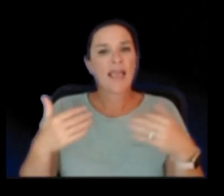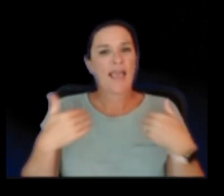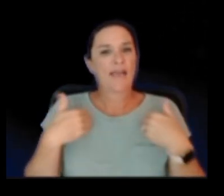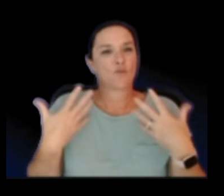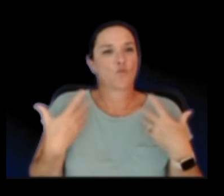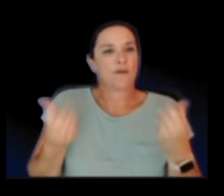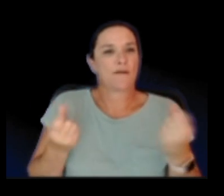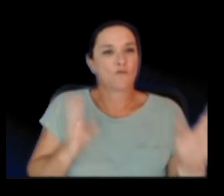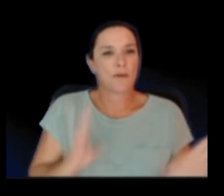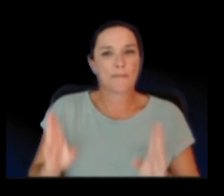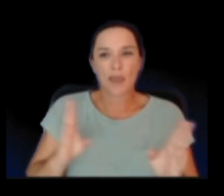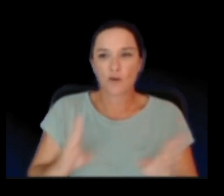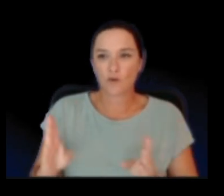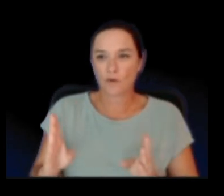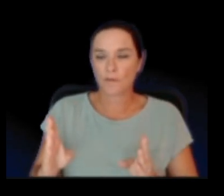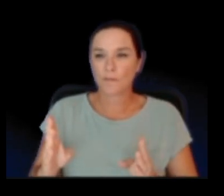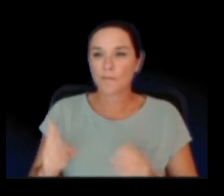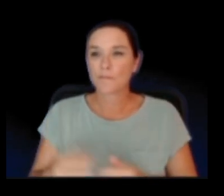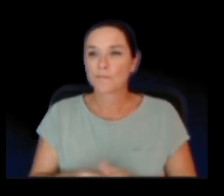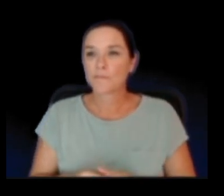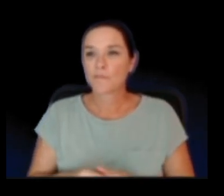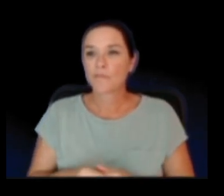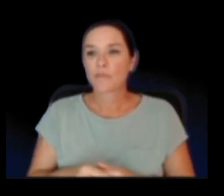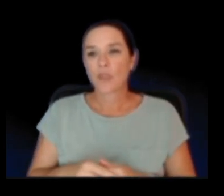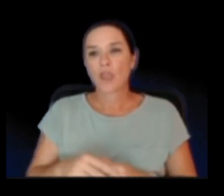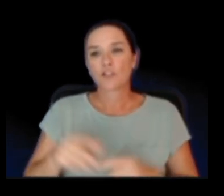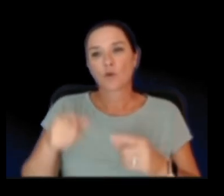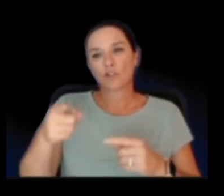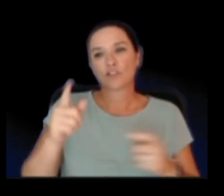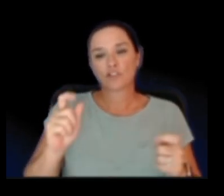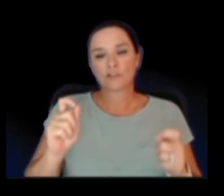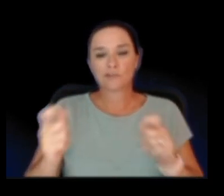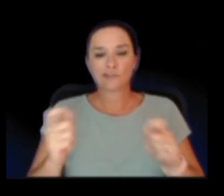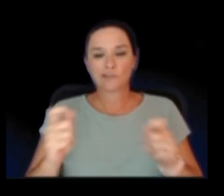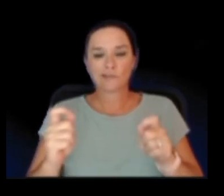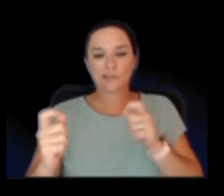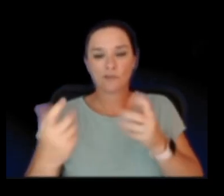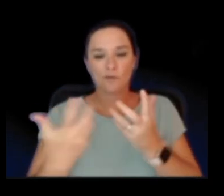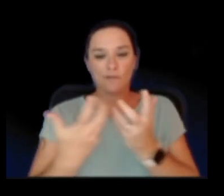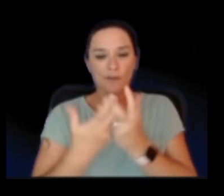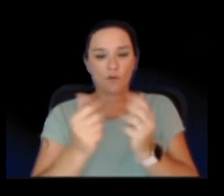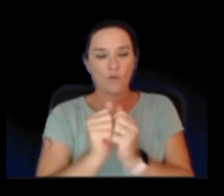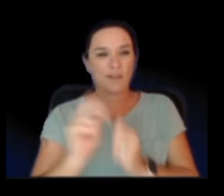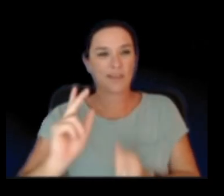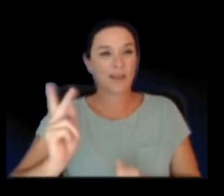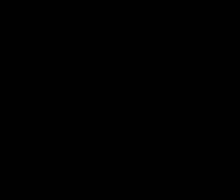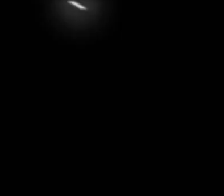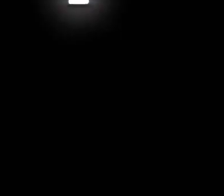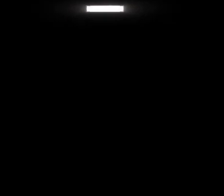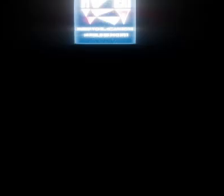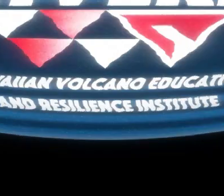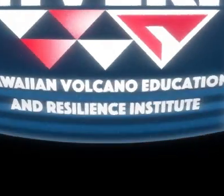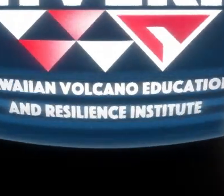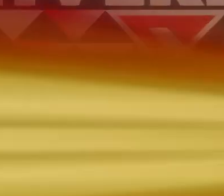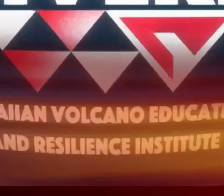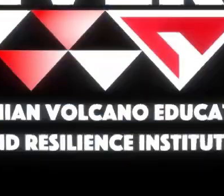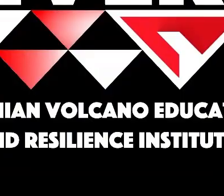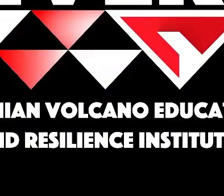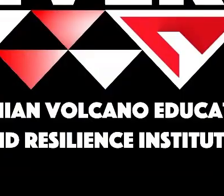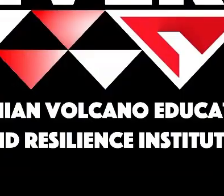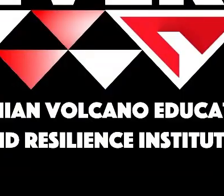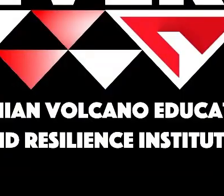flowing to the volcano as well. And she's adjusting against Kilauea. And that's our Hawaiian Welcome to the Seminary for this week. you. Thank you. Thank